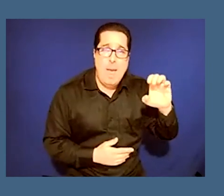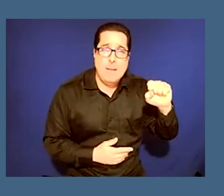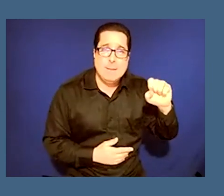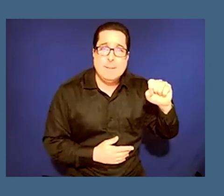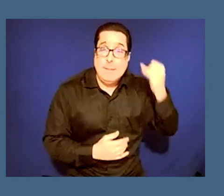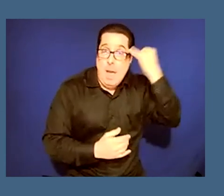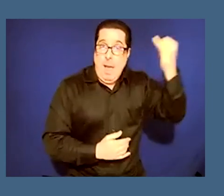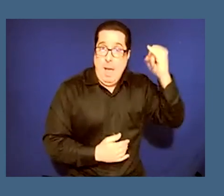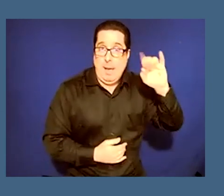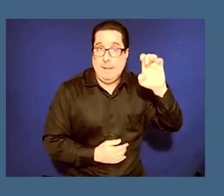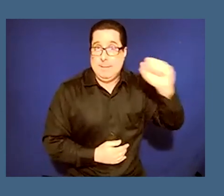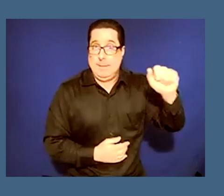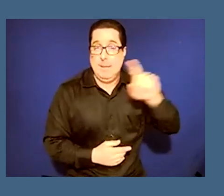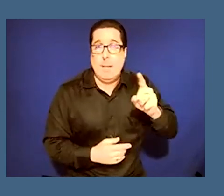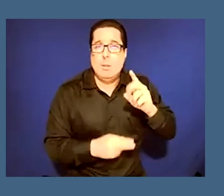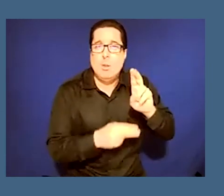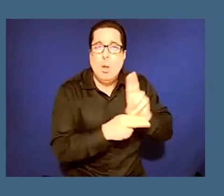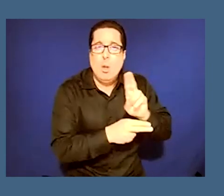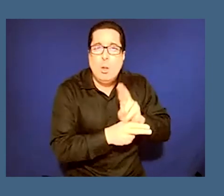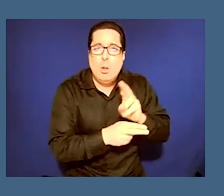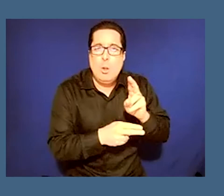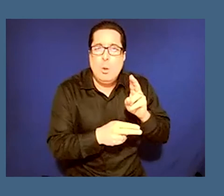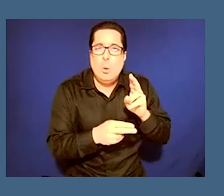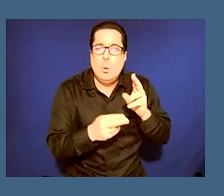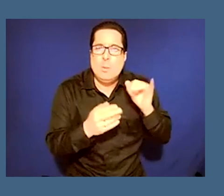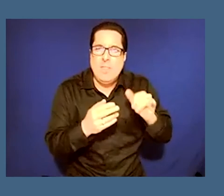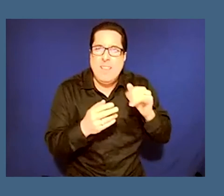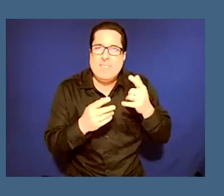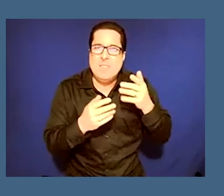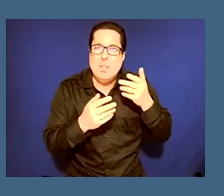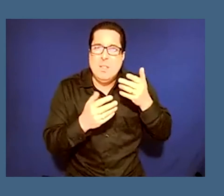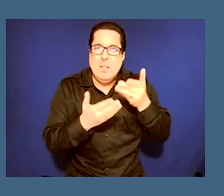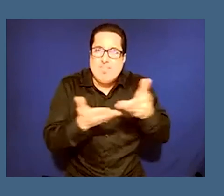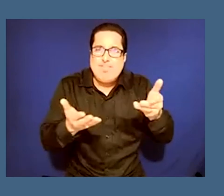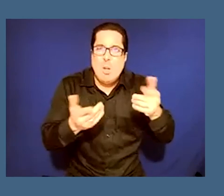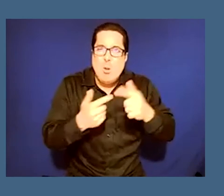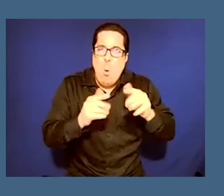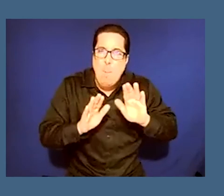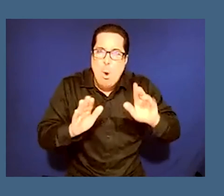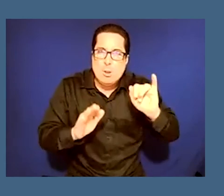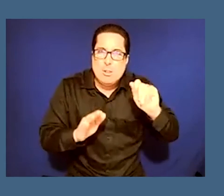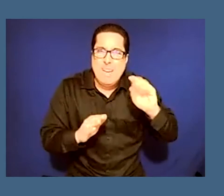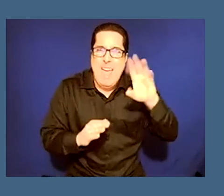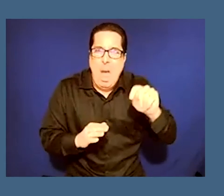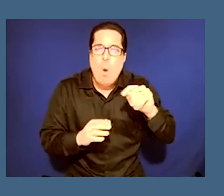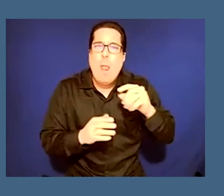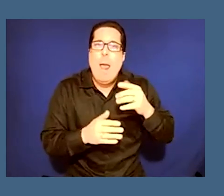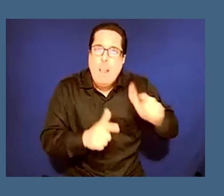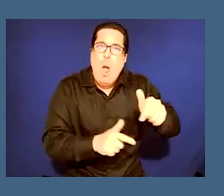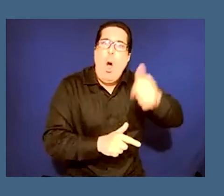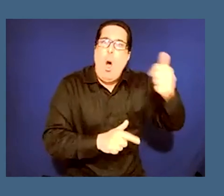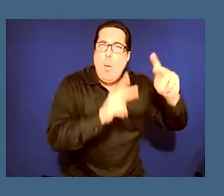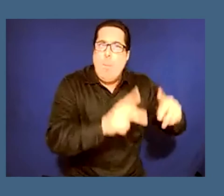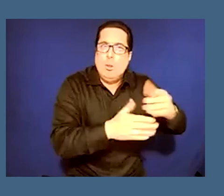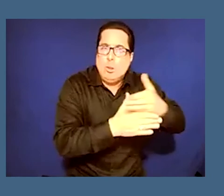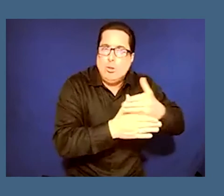to use the digital the push it out and to let someone else come in and tell the story like museums